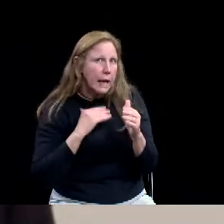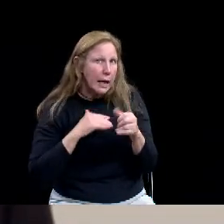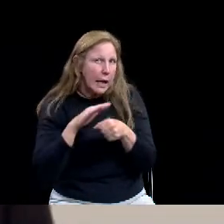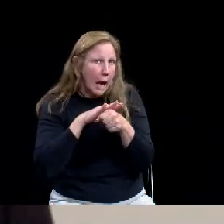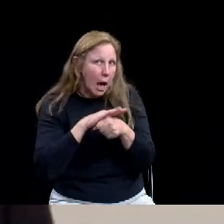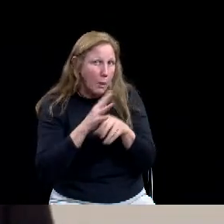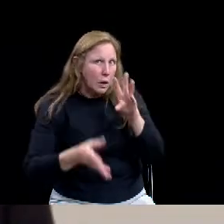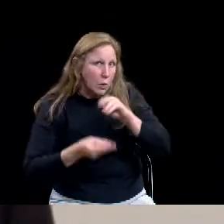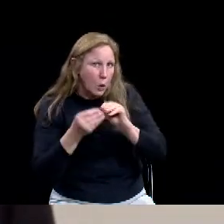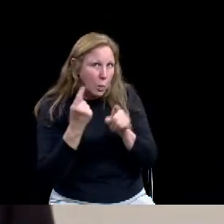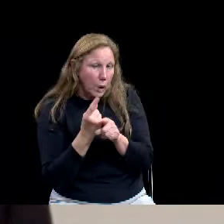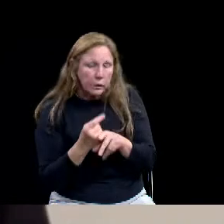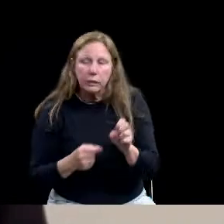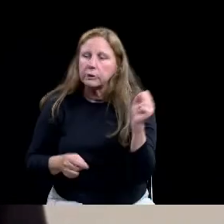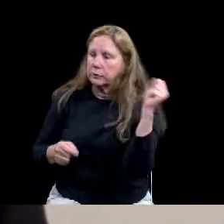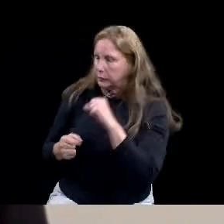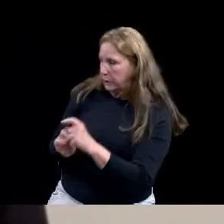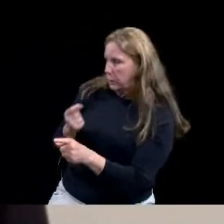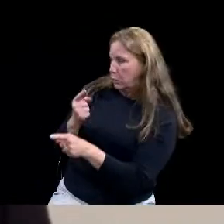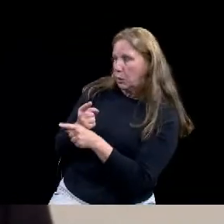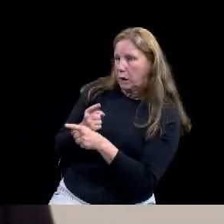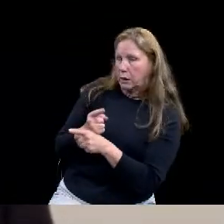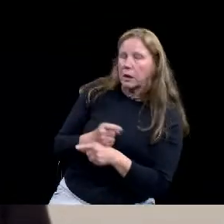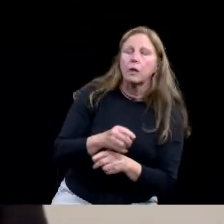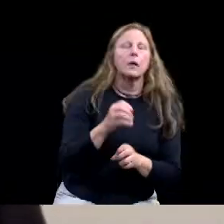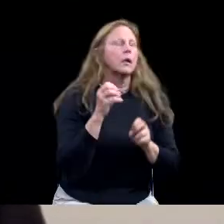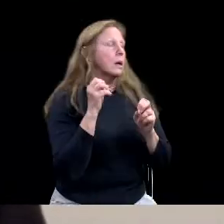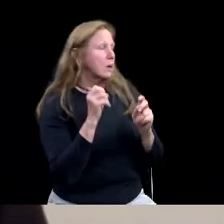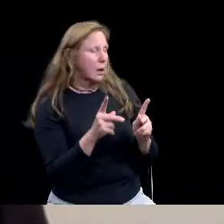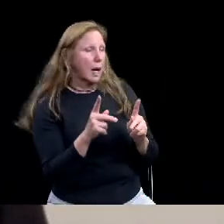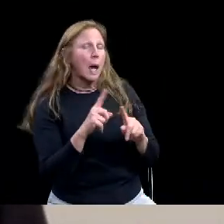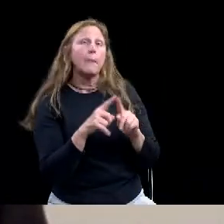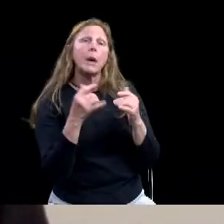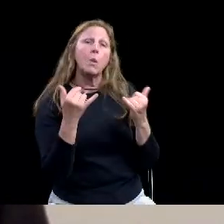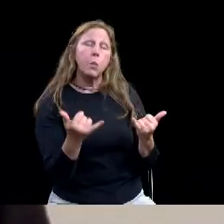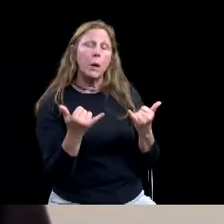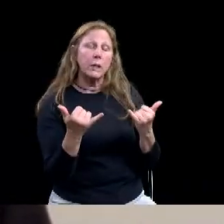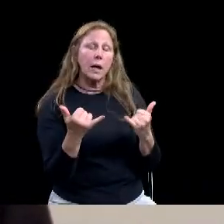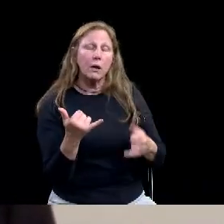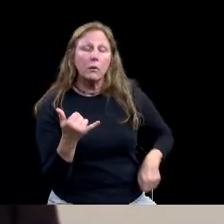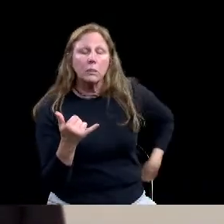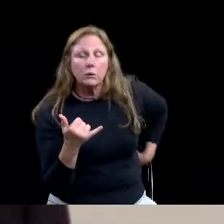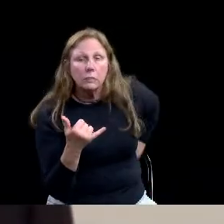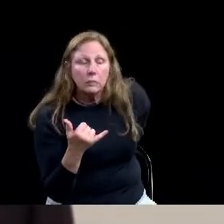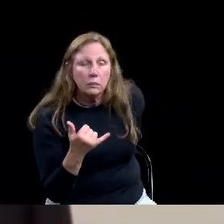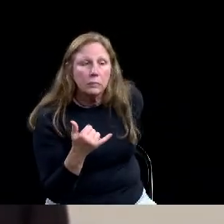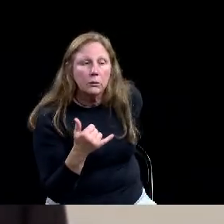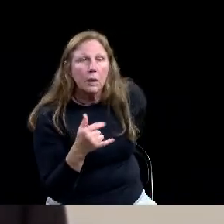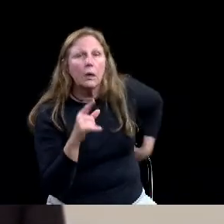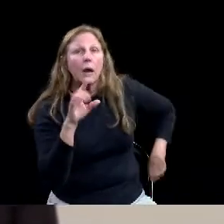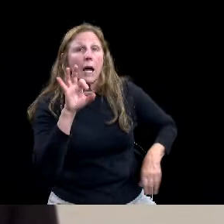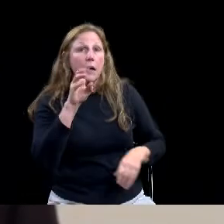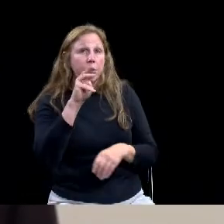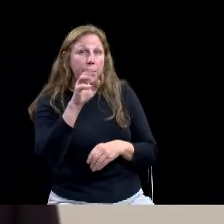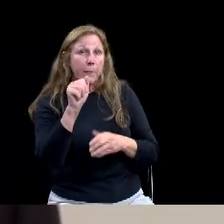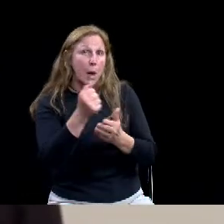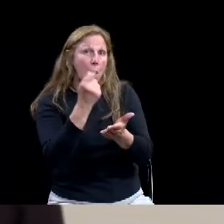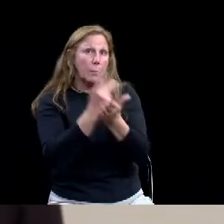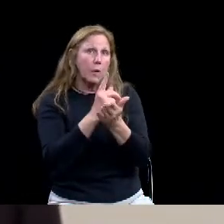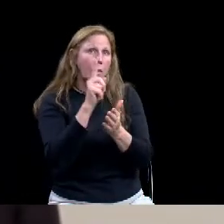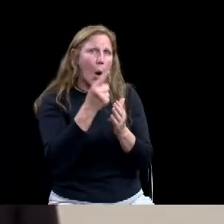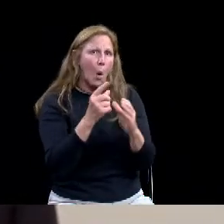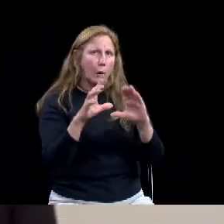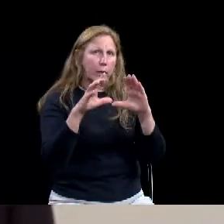only FEMA has only approved category B reimbursements. Right. So there's still all these other pocket or these